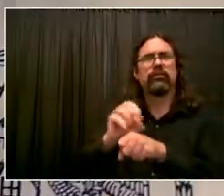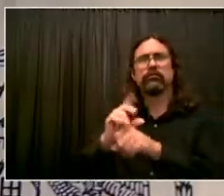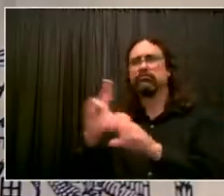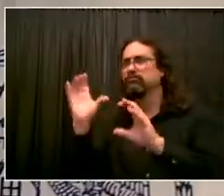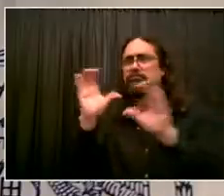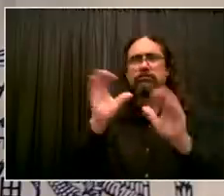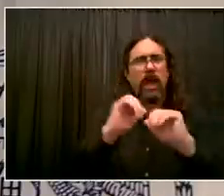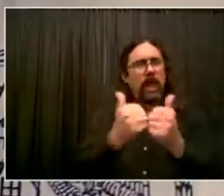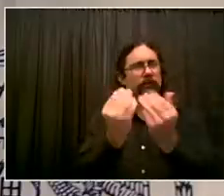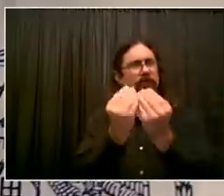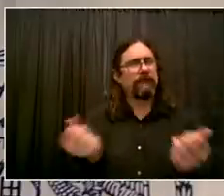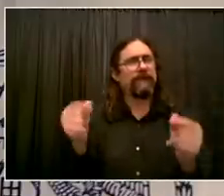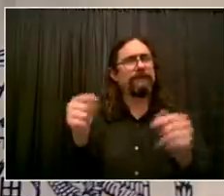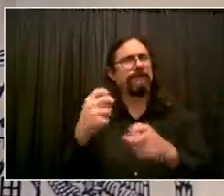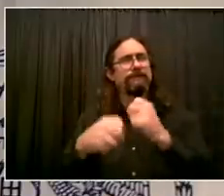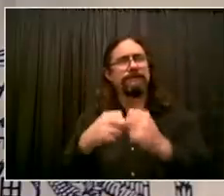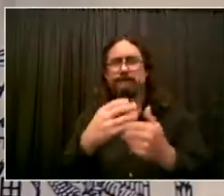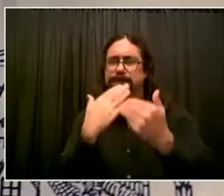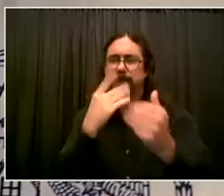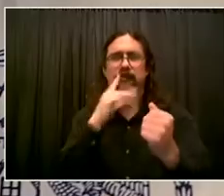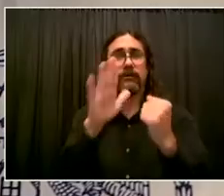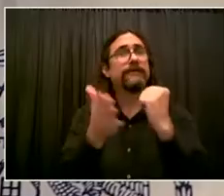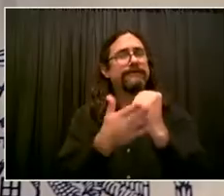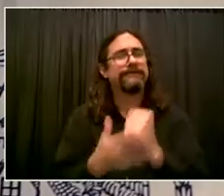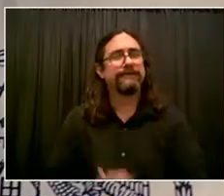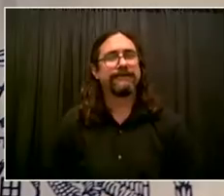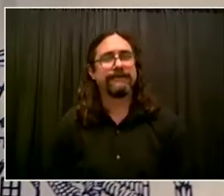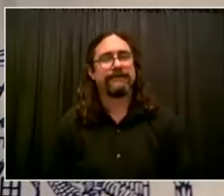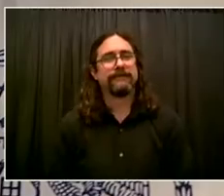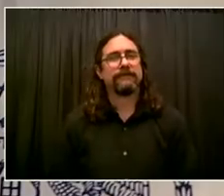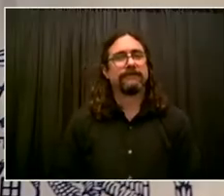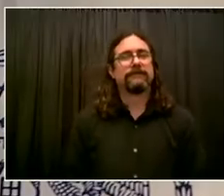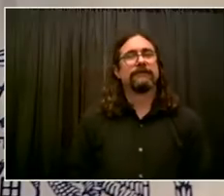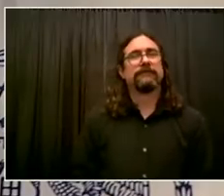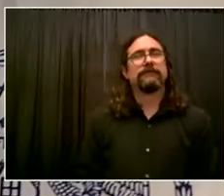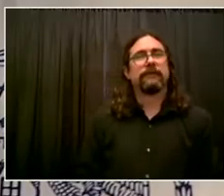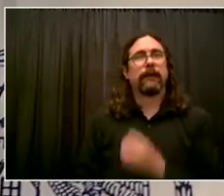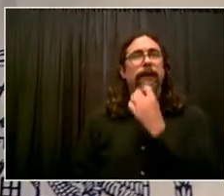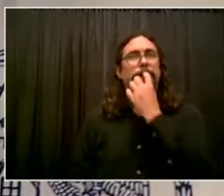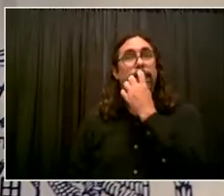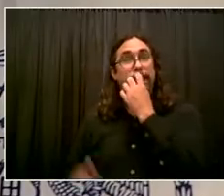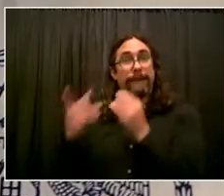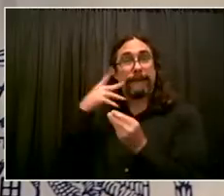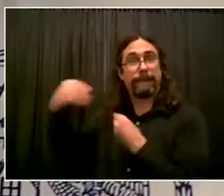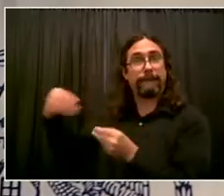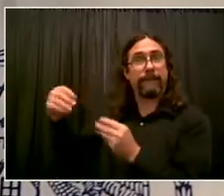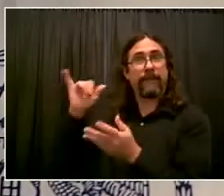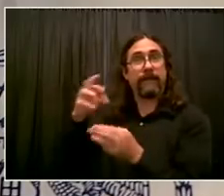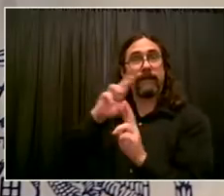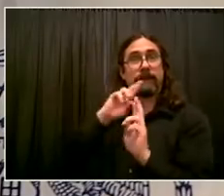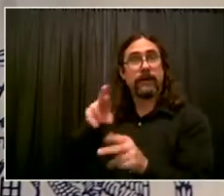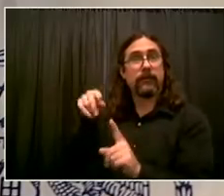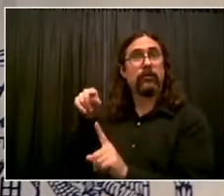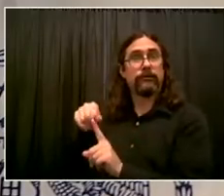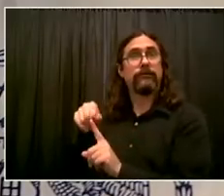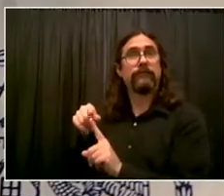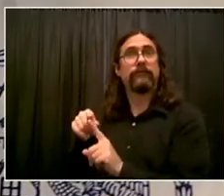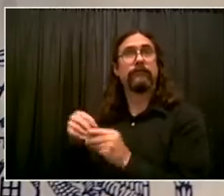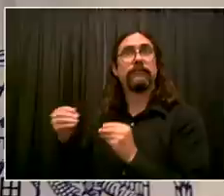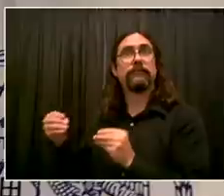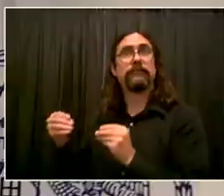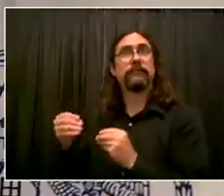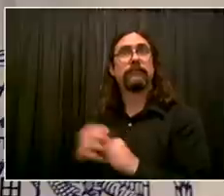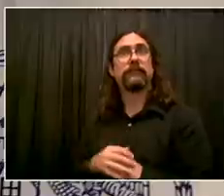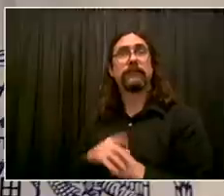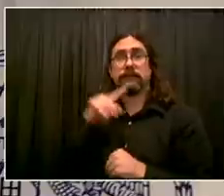scope of this report, it's really for anyone concerned about climate change and resiliency and how we protect people, take a look at this report, because there's